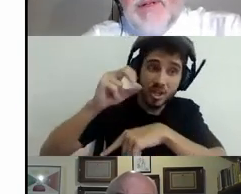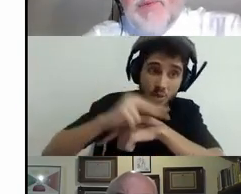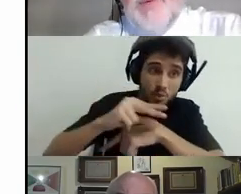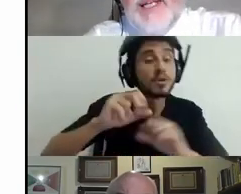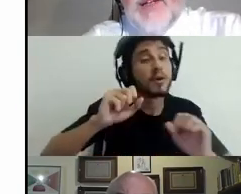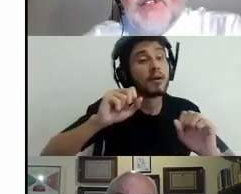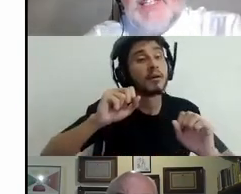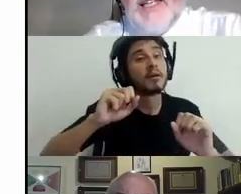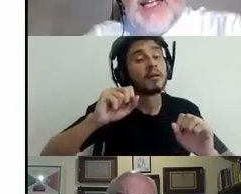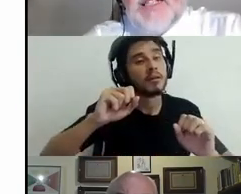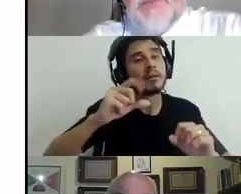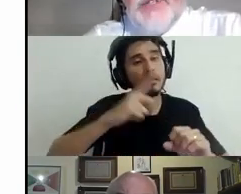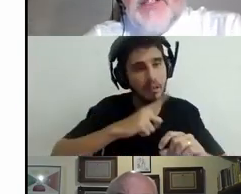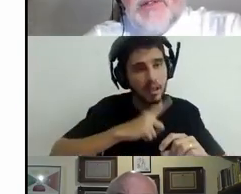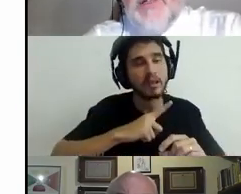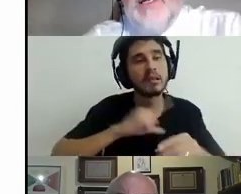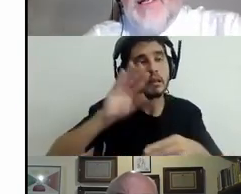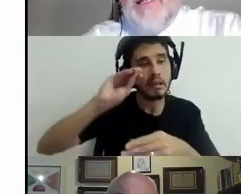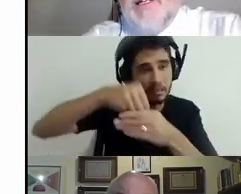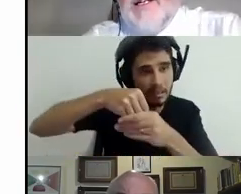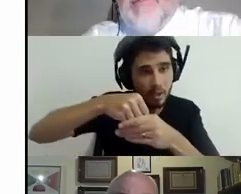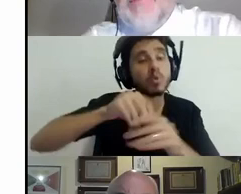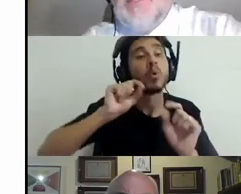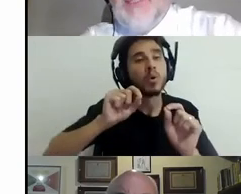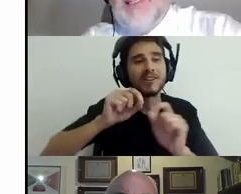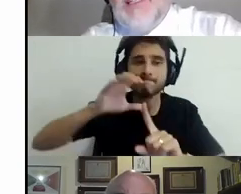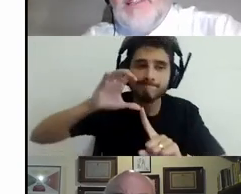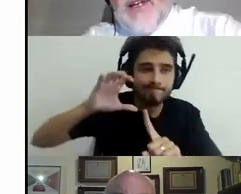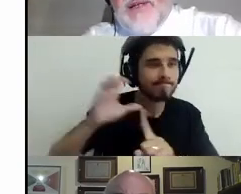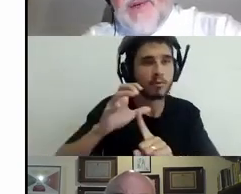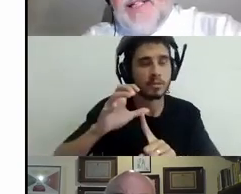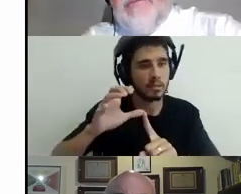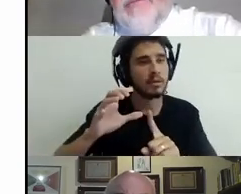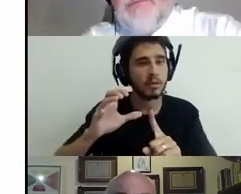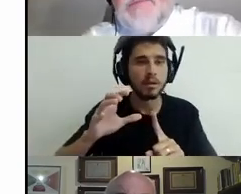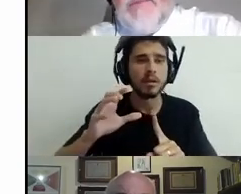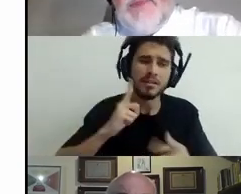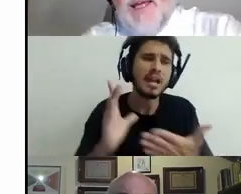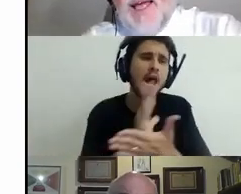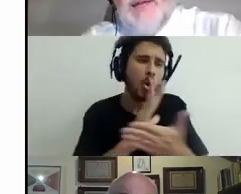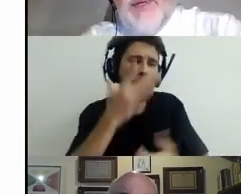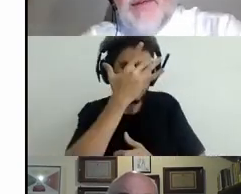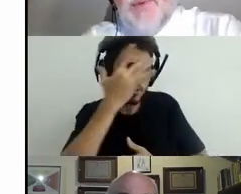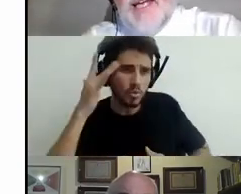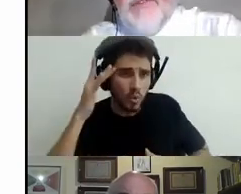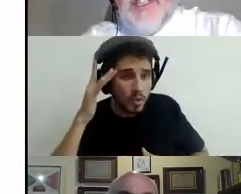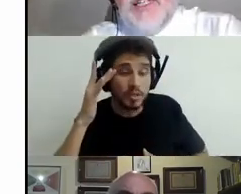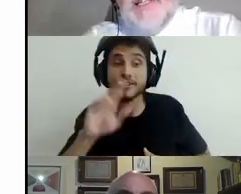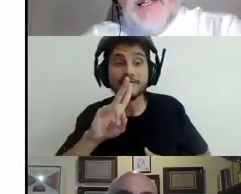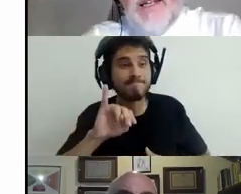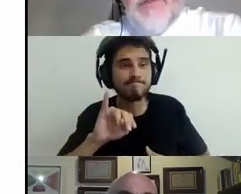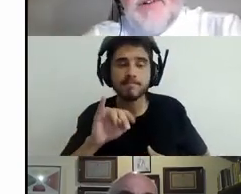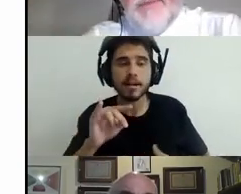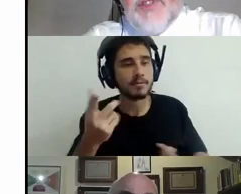people really understand exponential statistics very well. And we have